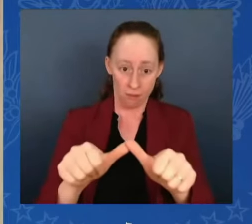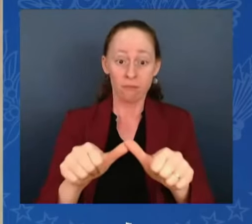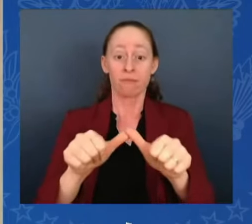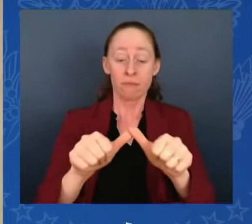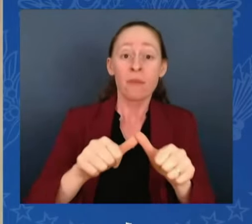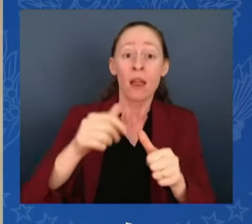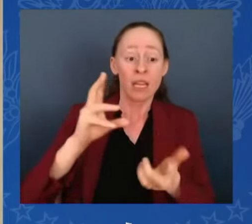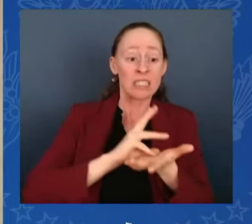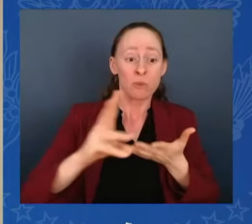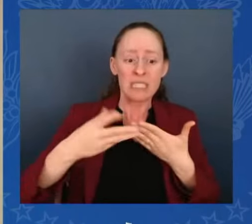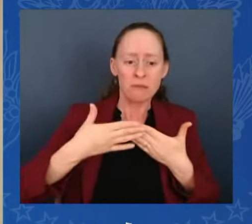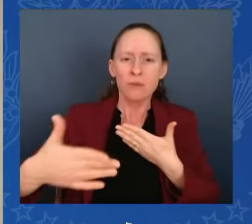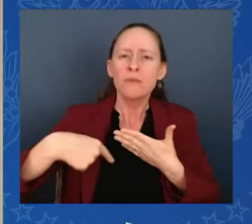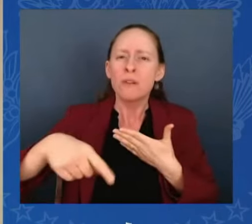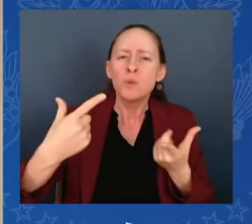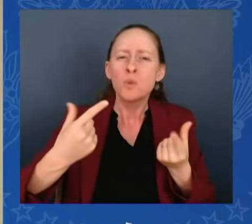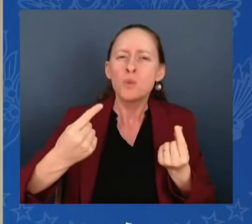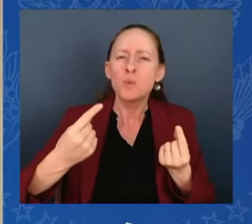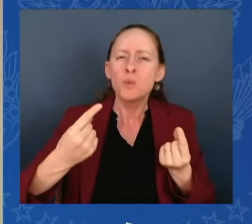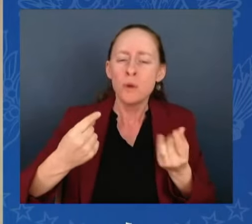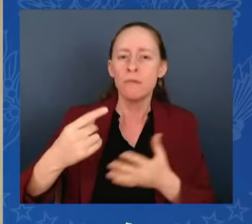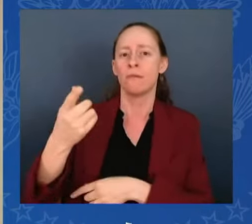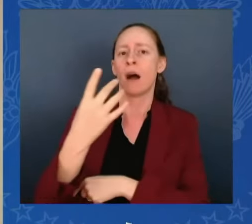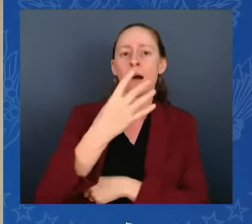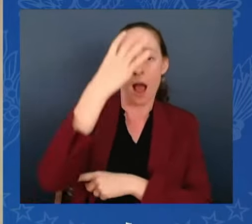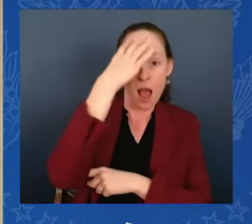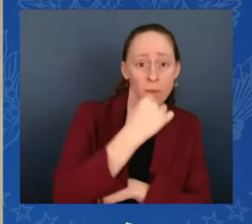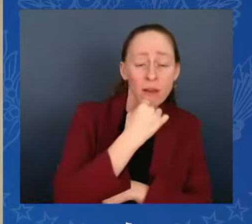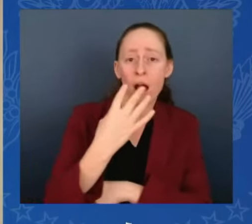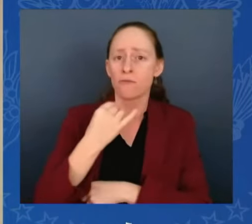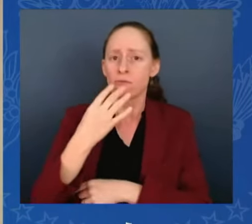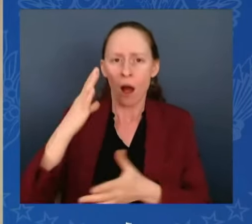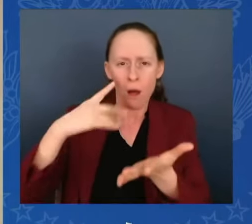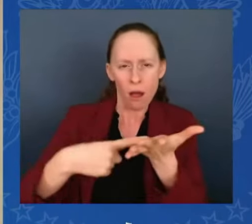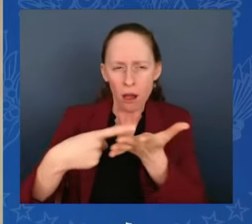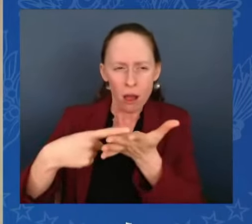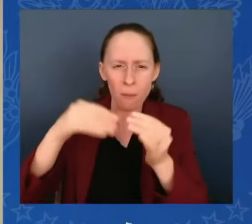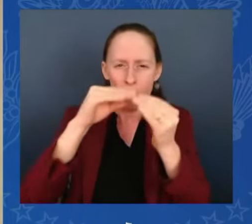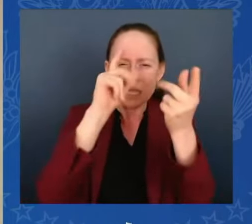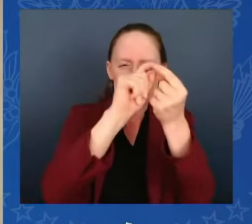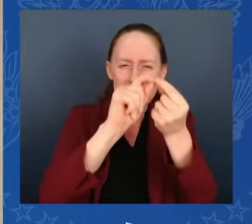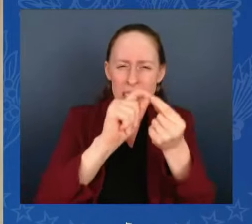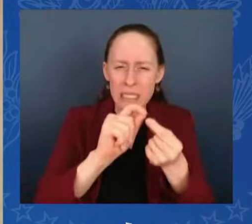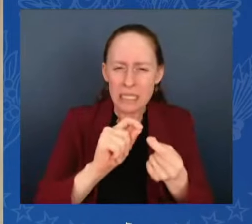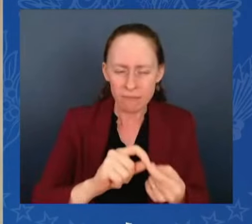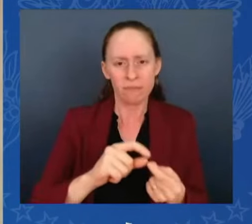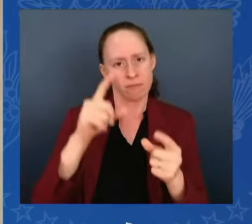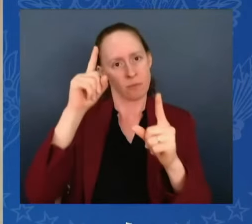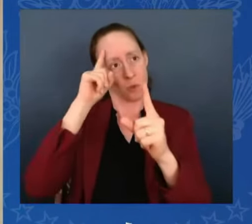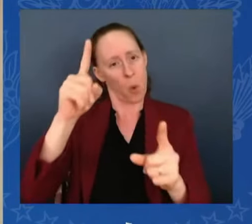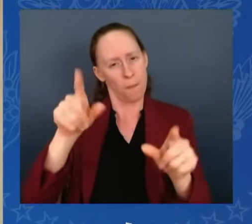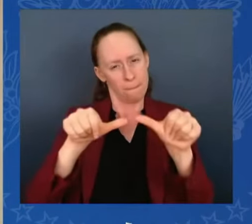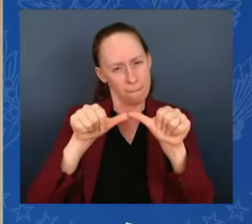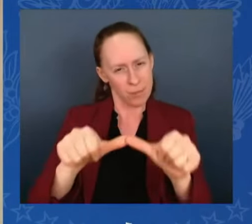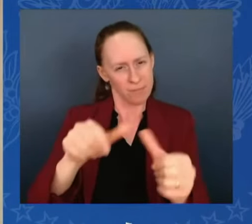which is a permanent end to hostilities. Now, I'll be straight with you. There are a number of